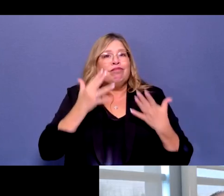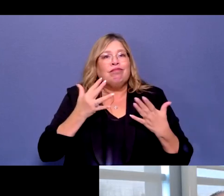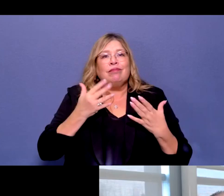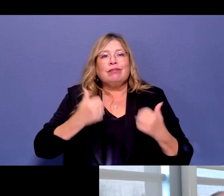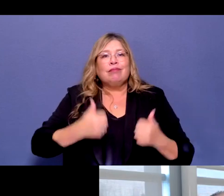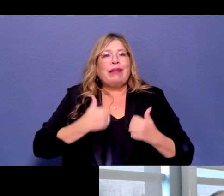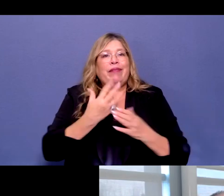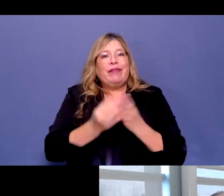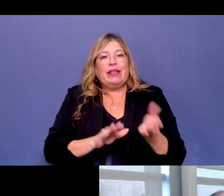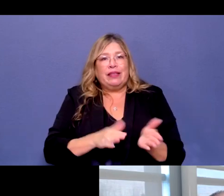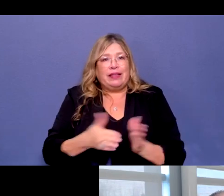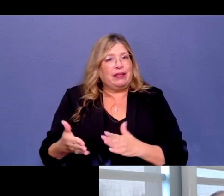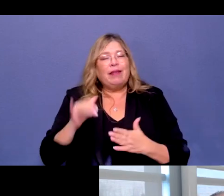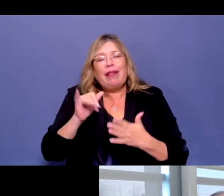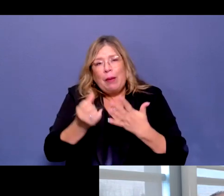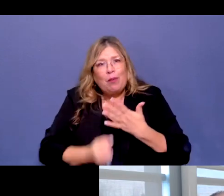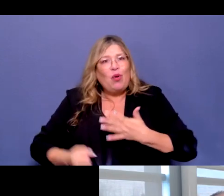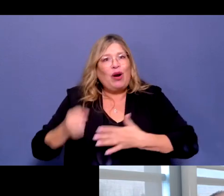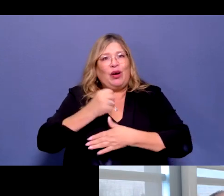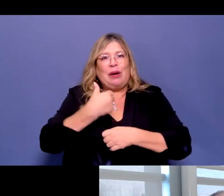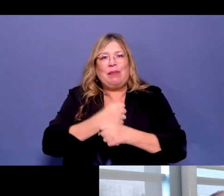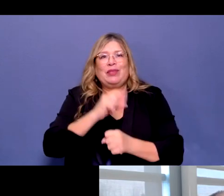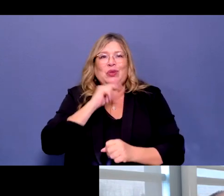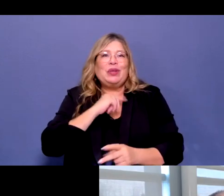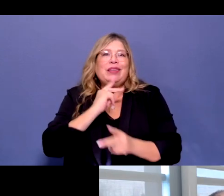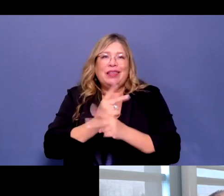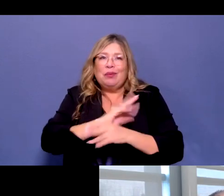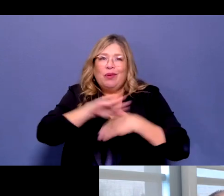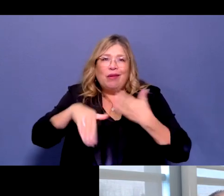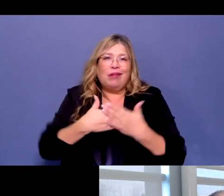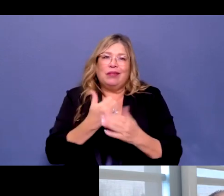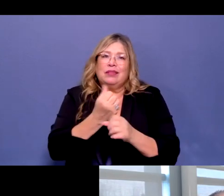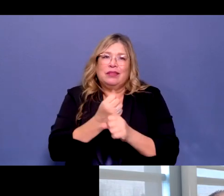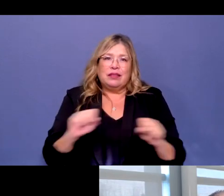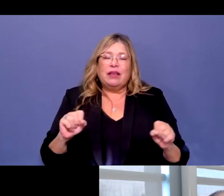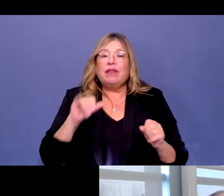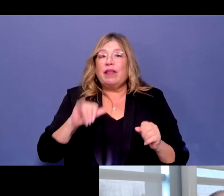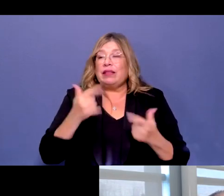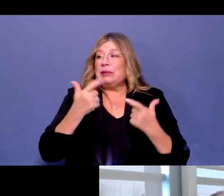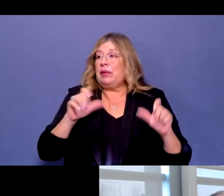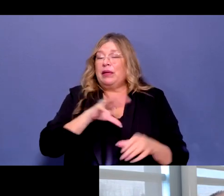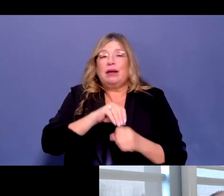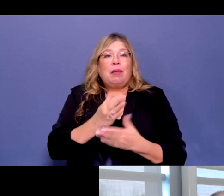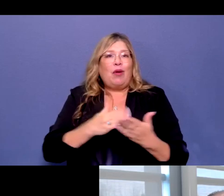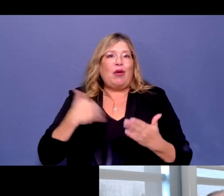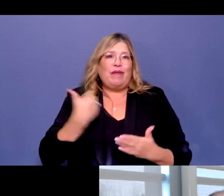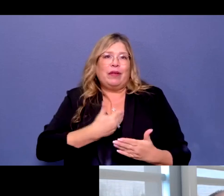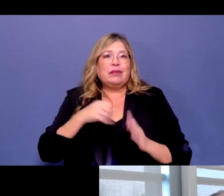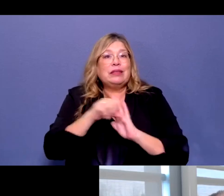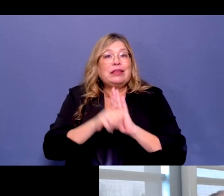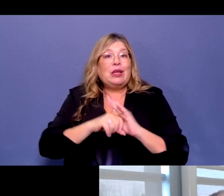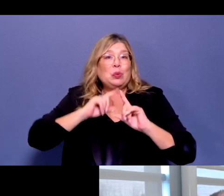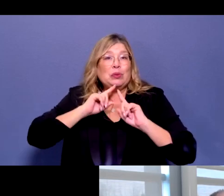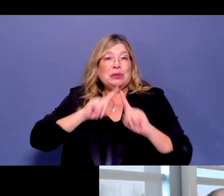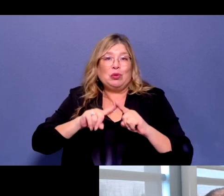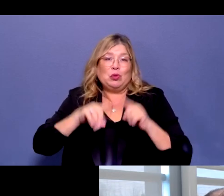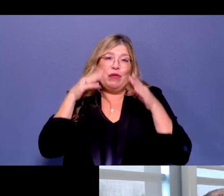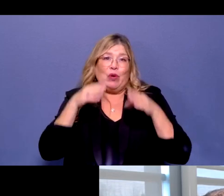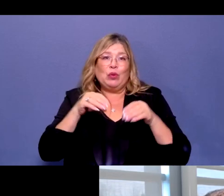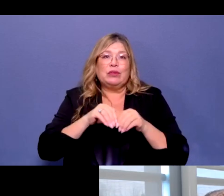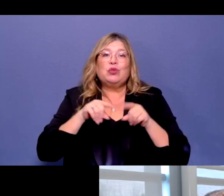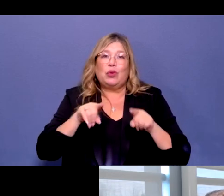a priority to keep folks safe. And that's really a huge part of the state's response and focus in this event.